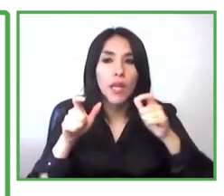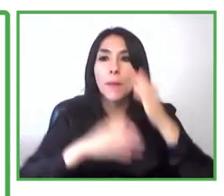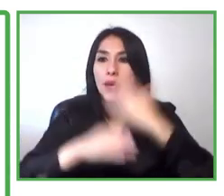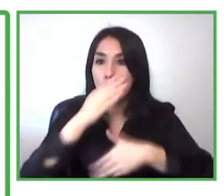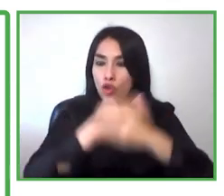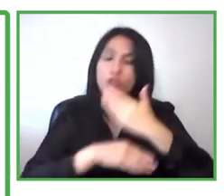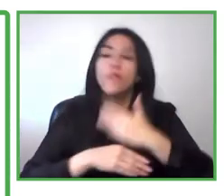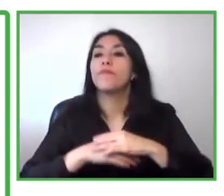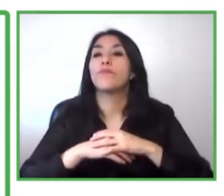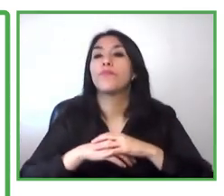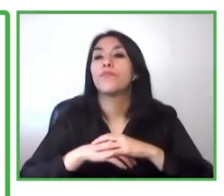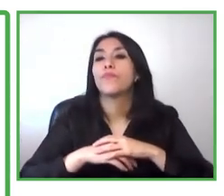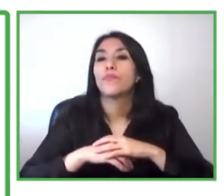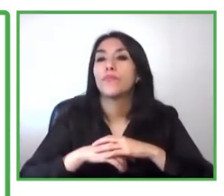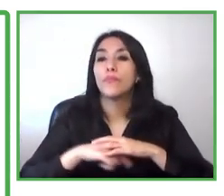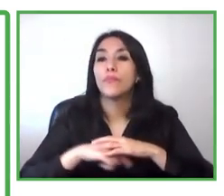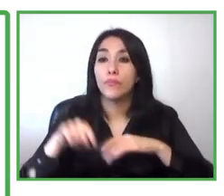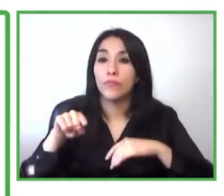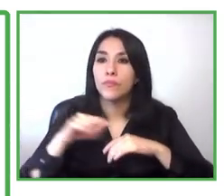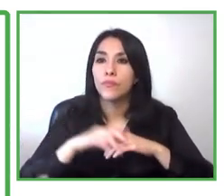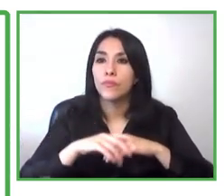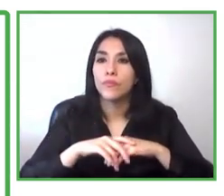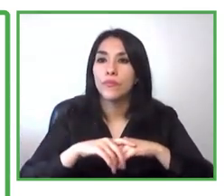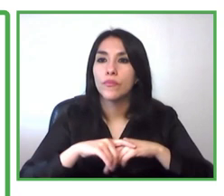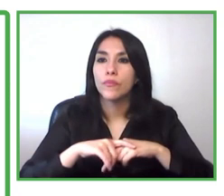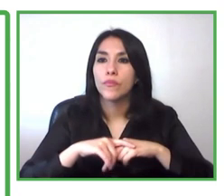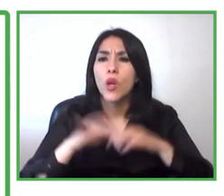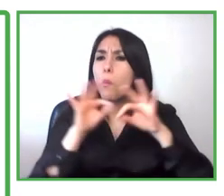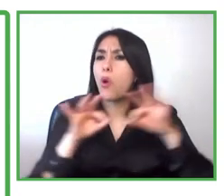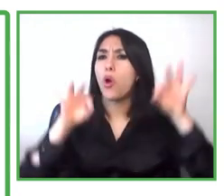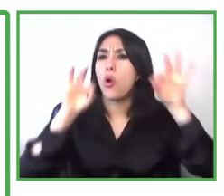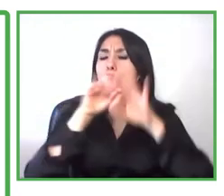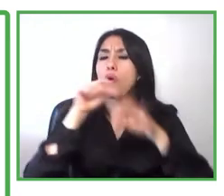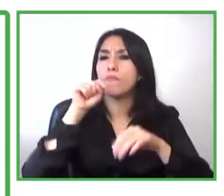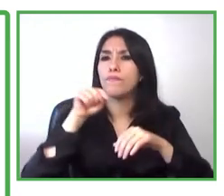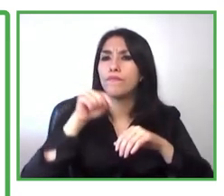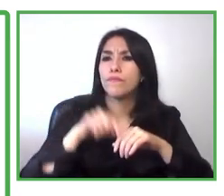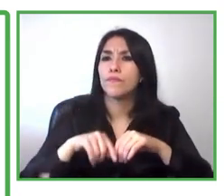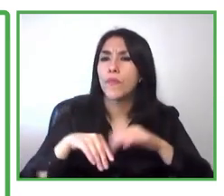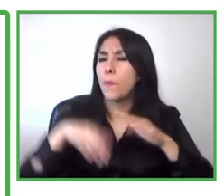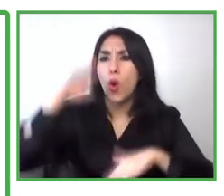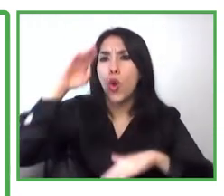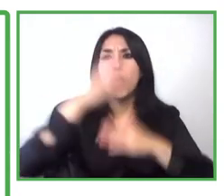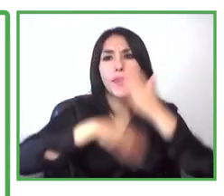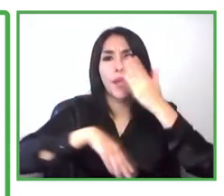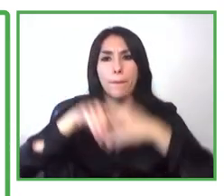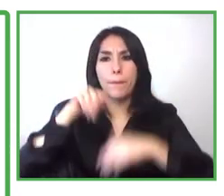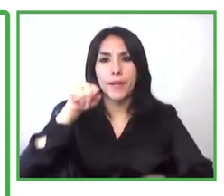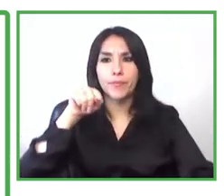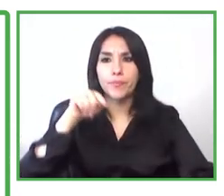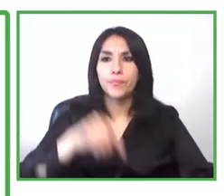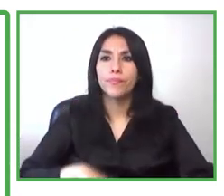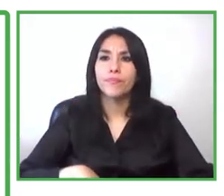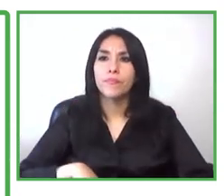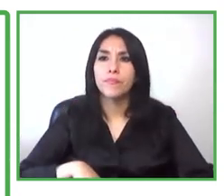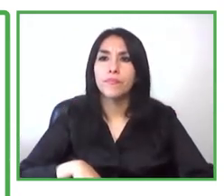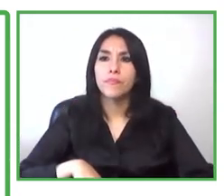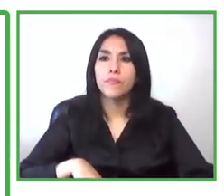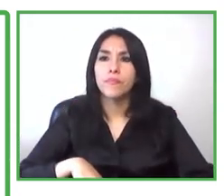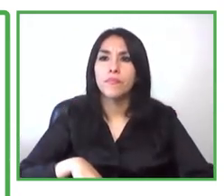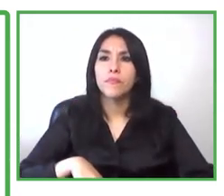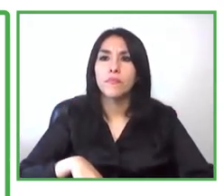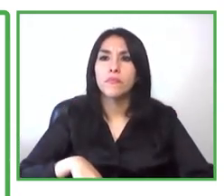anything like require them to come at our training center so they can access the mobile application and